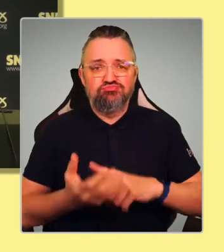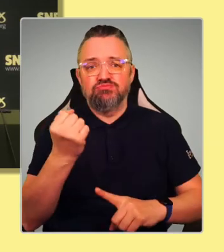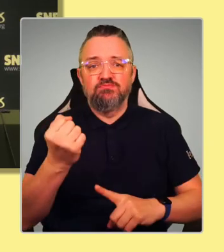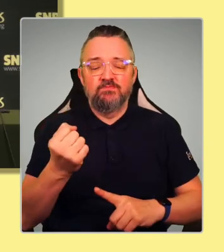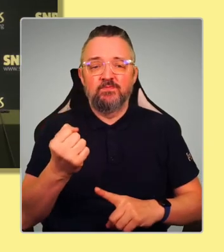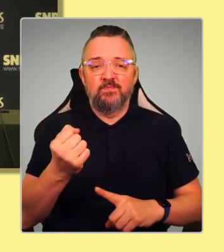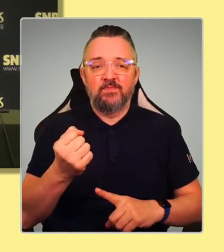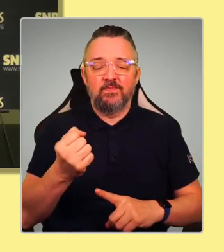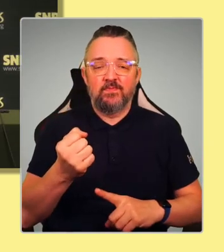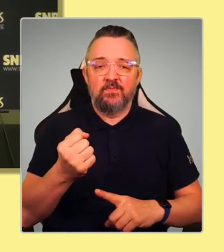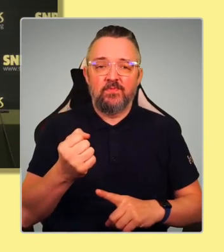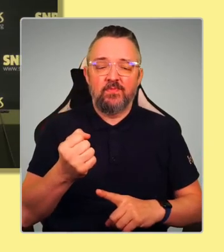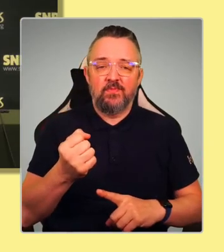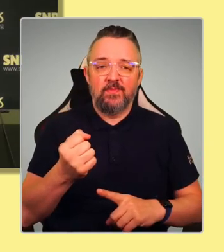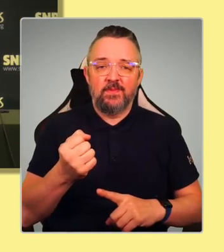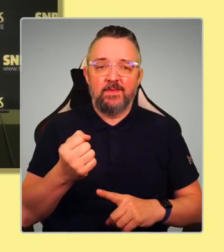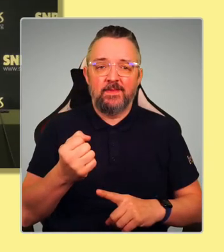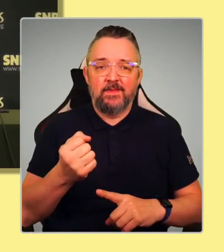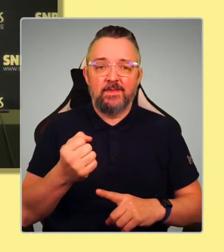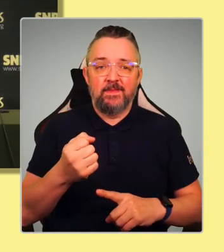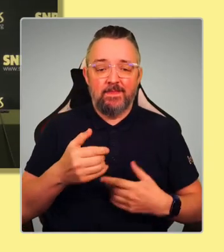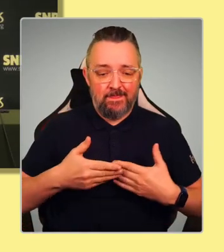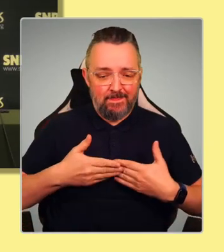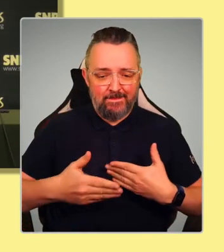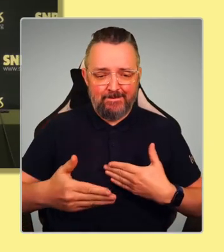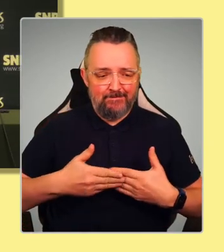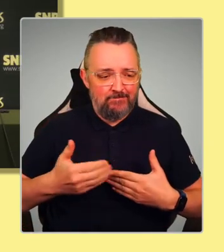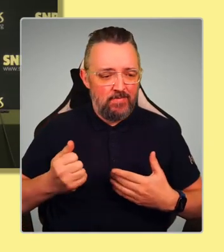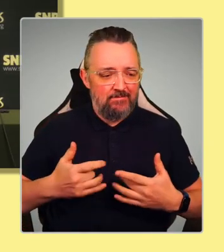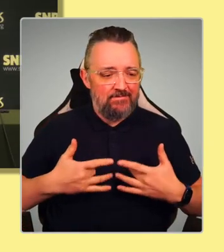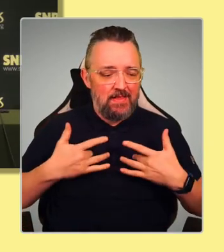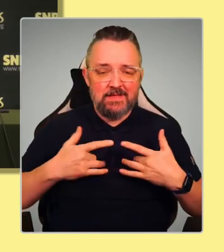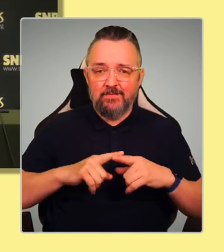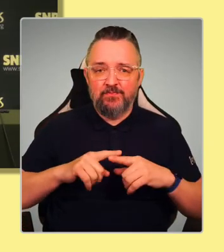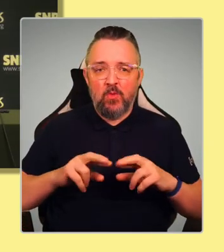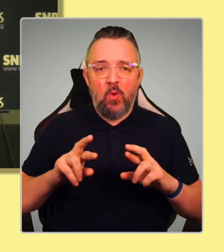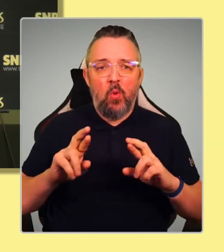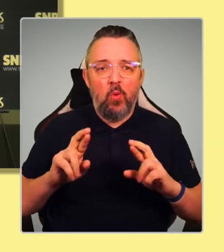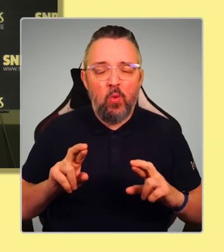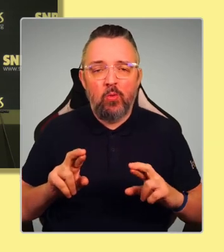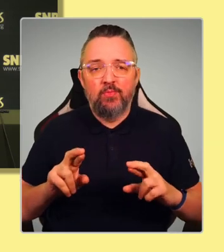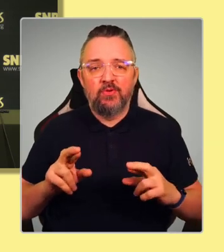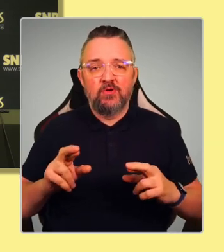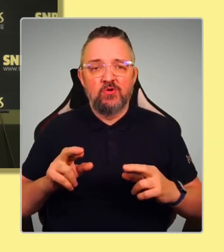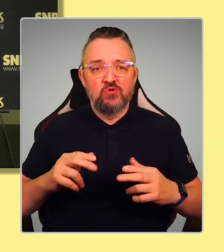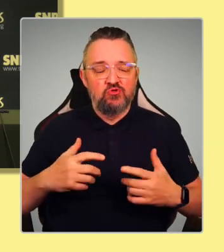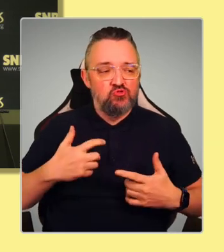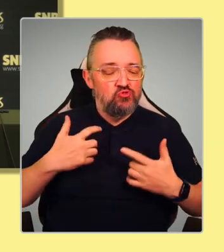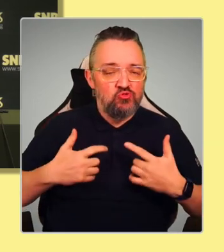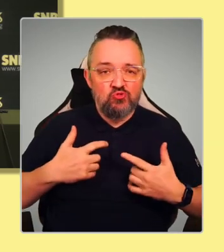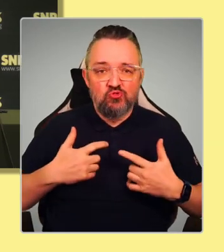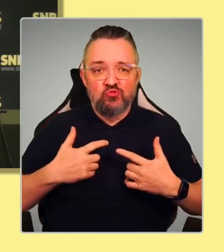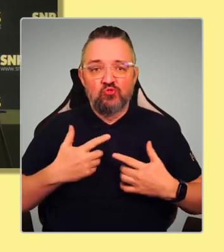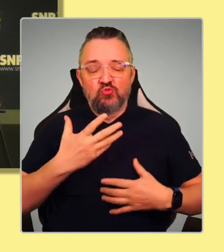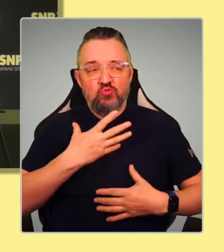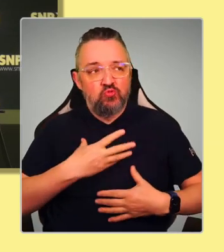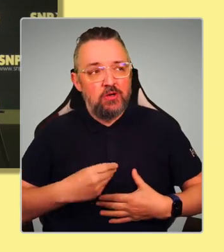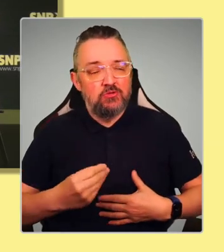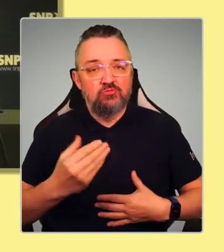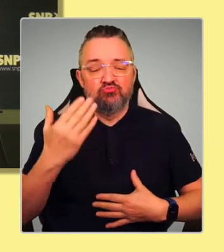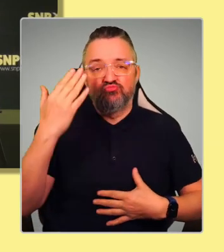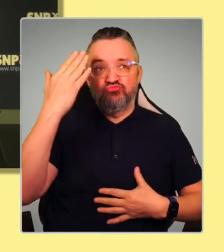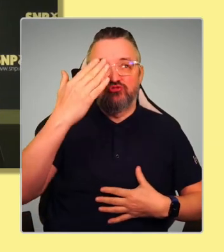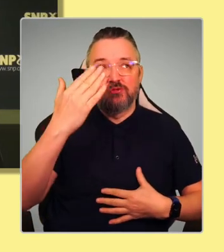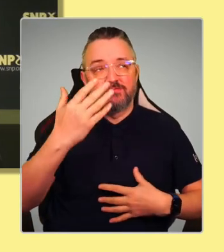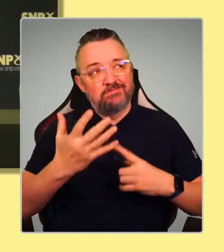that this incredible sense of hope and optimism in the type of Scotland that we could have. And I want us to be able